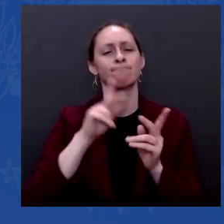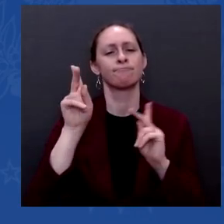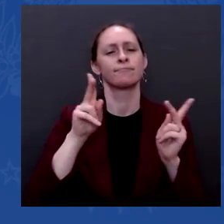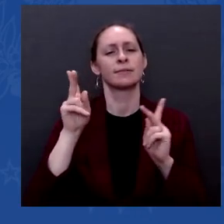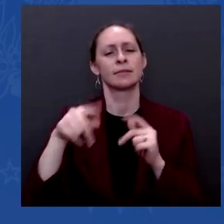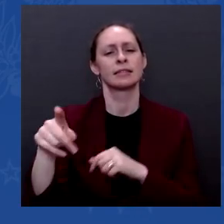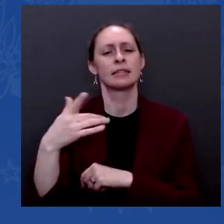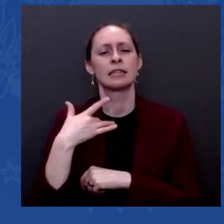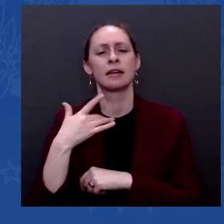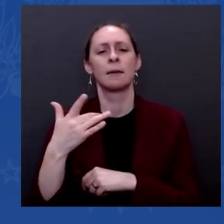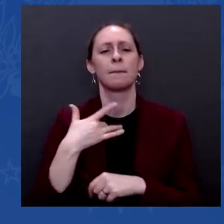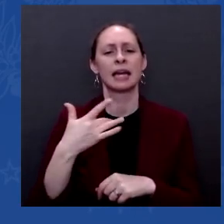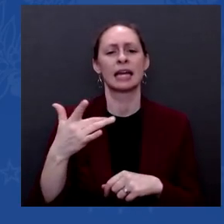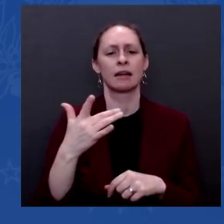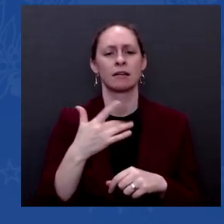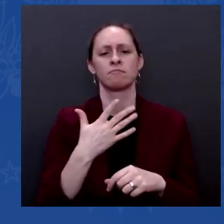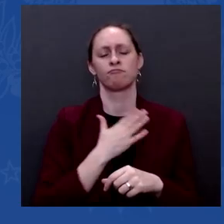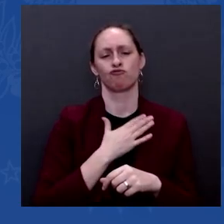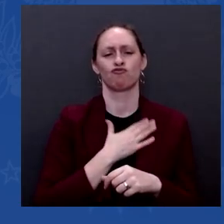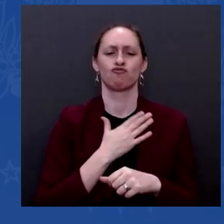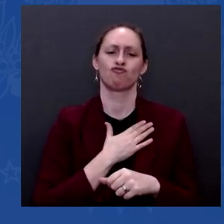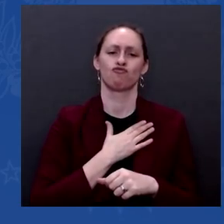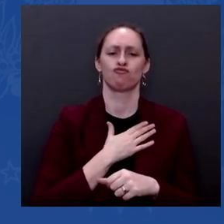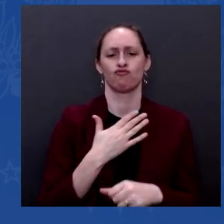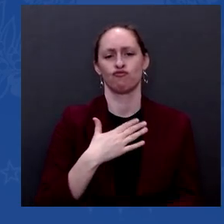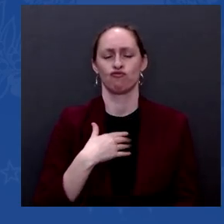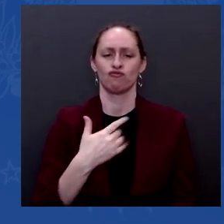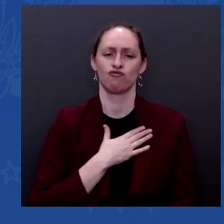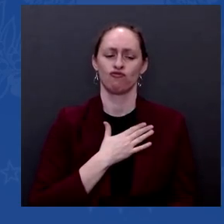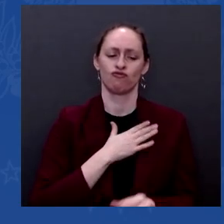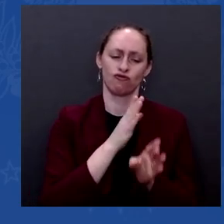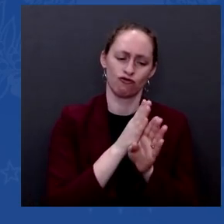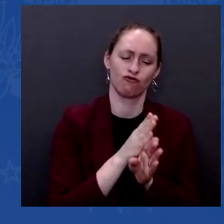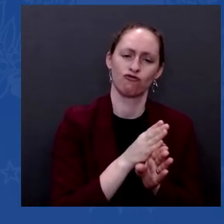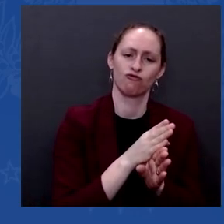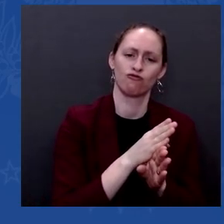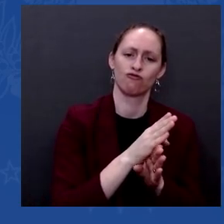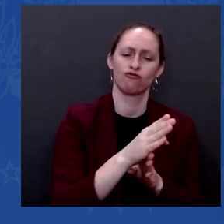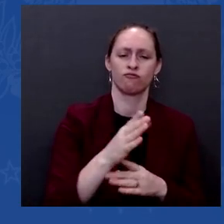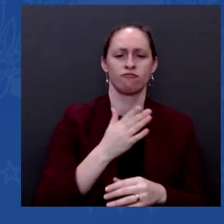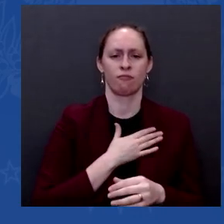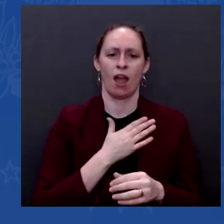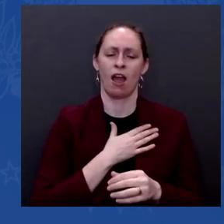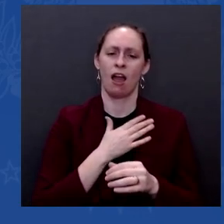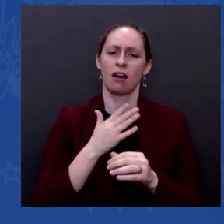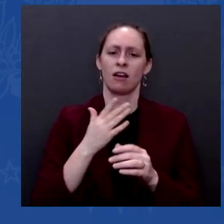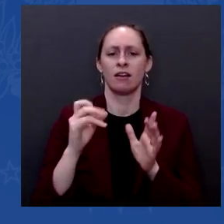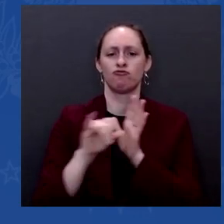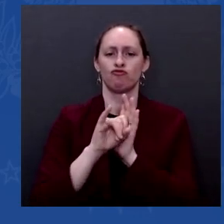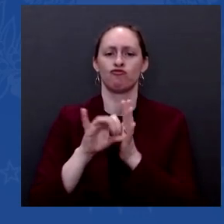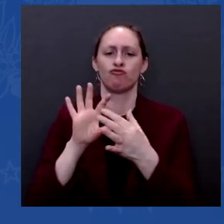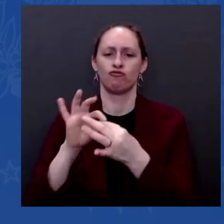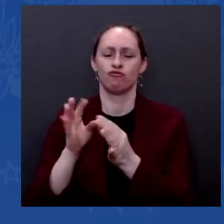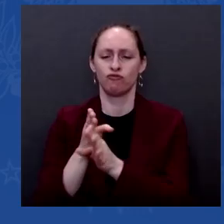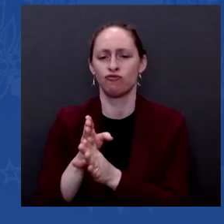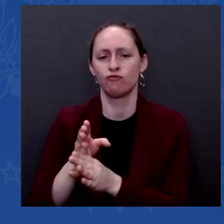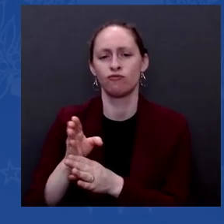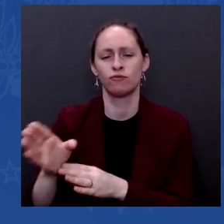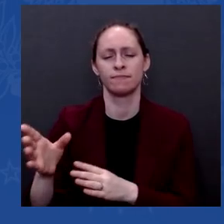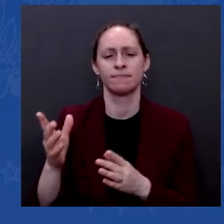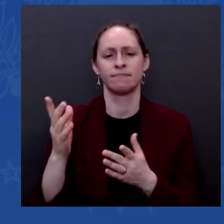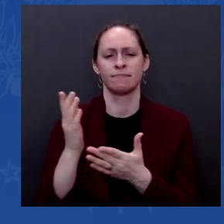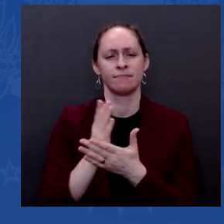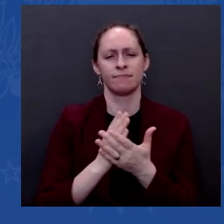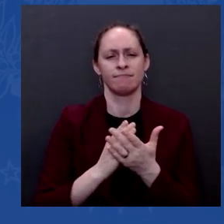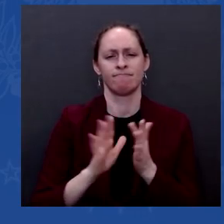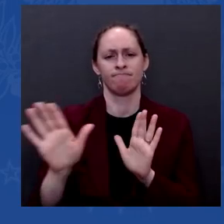who watch MSNBC also watch Fox other than other politicians trying to find out what's going on in both places? How many people